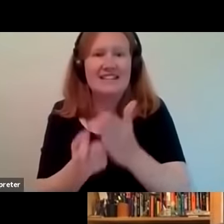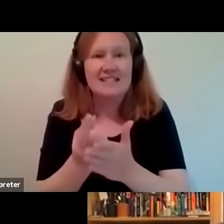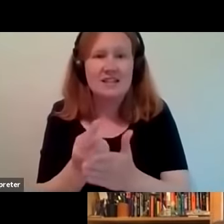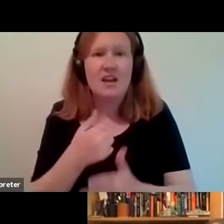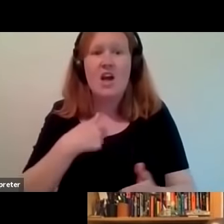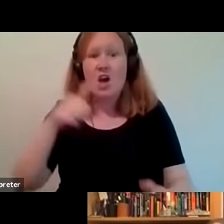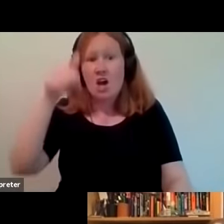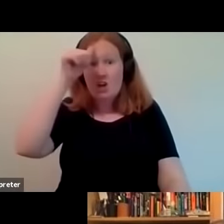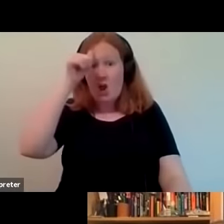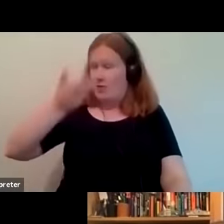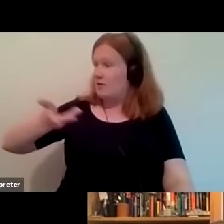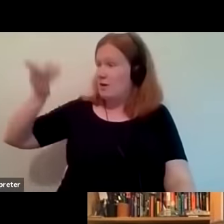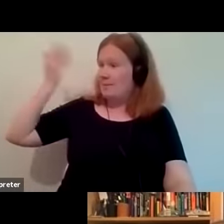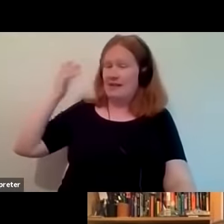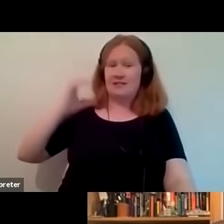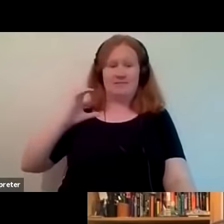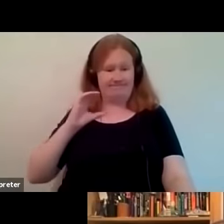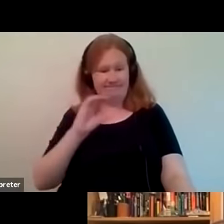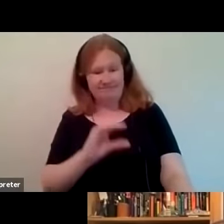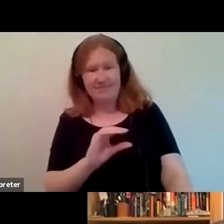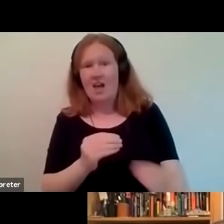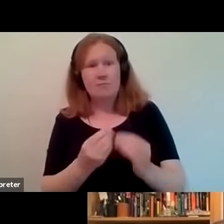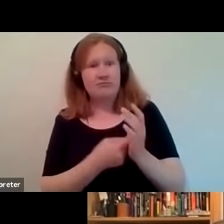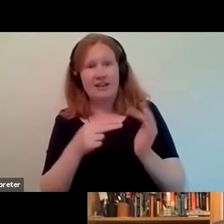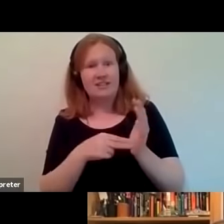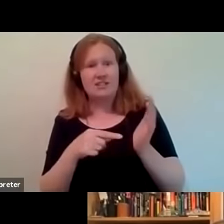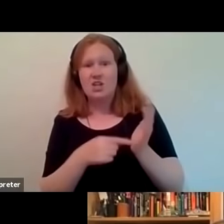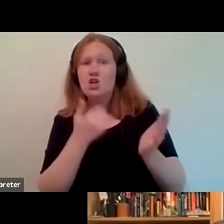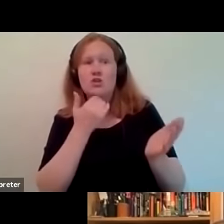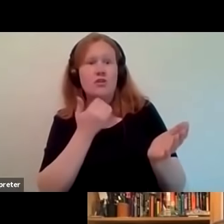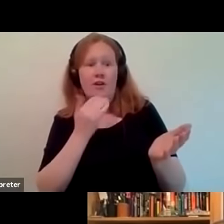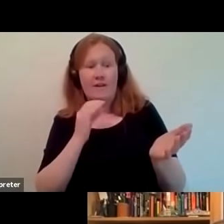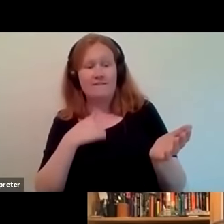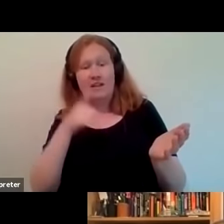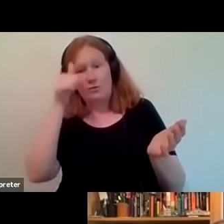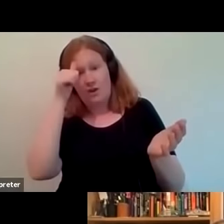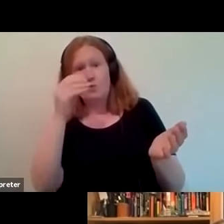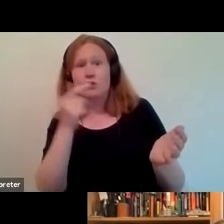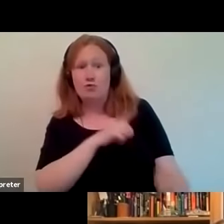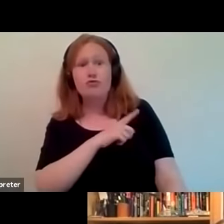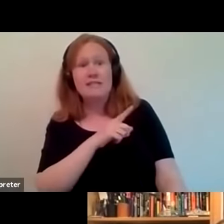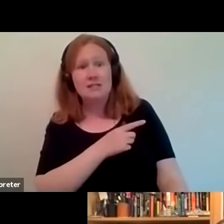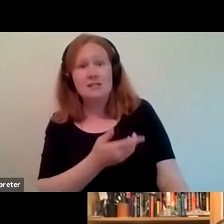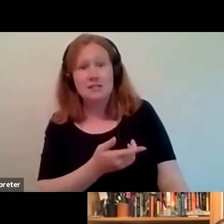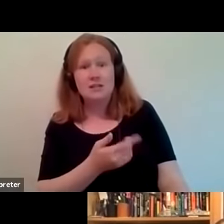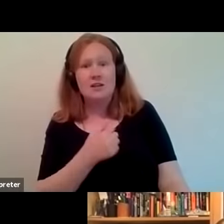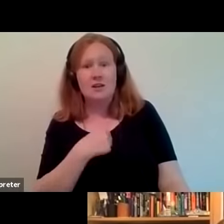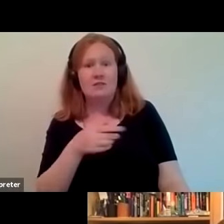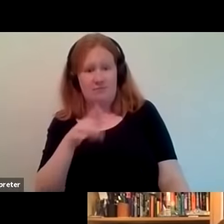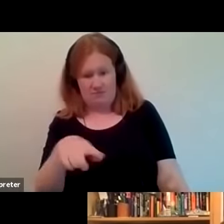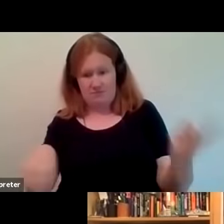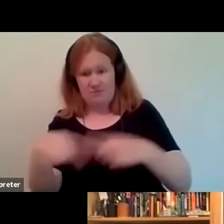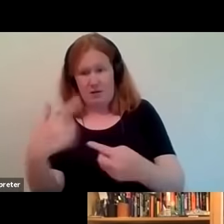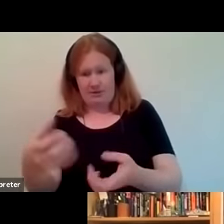know we haven't invested as much in brent um as we would like to have invested and we know some of the reasons why that is we've heard them from you